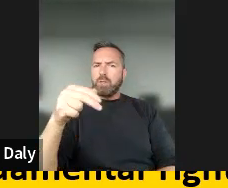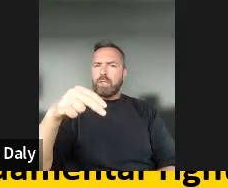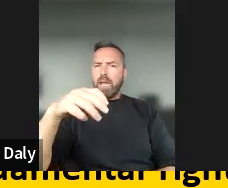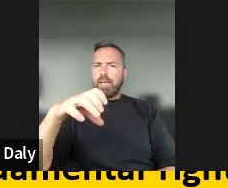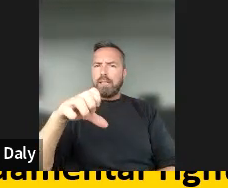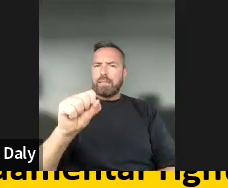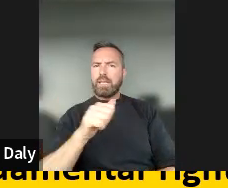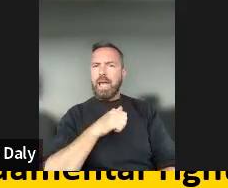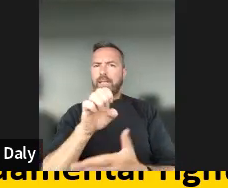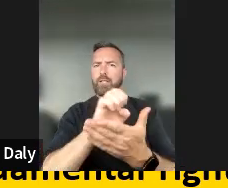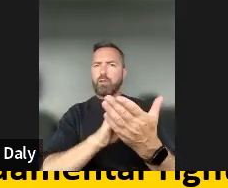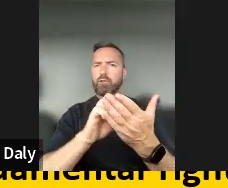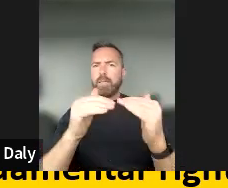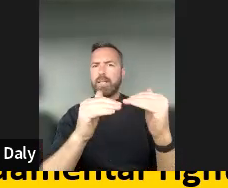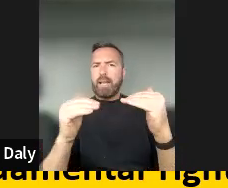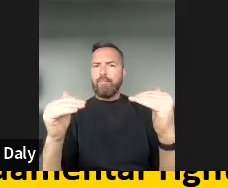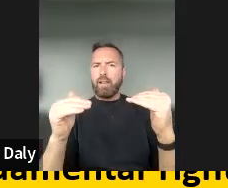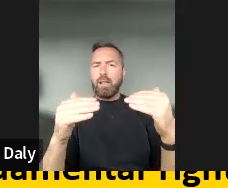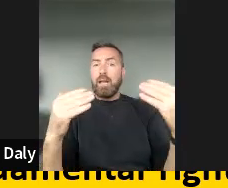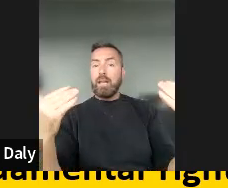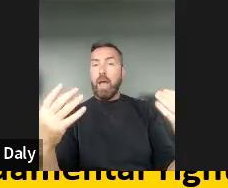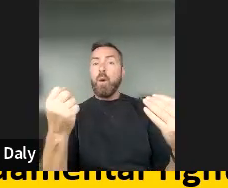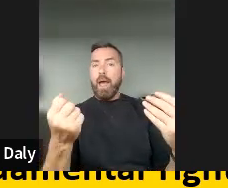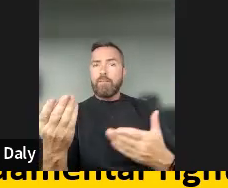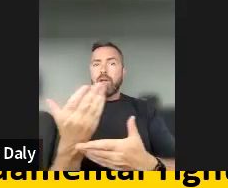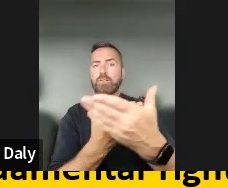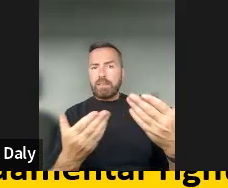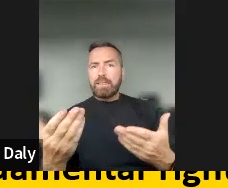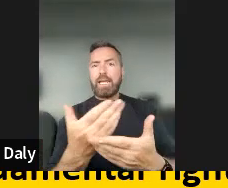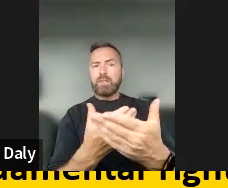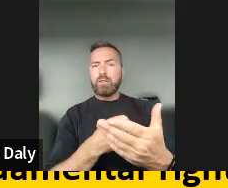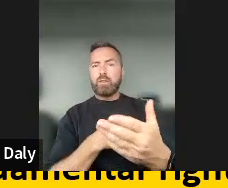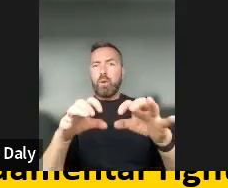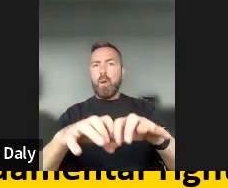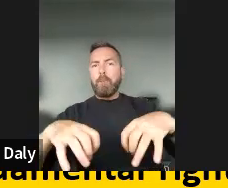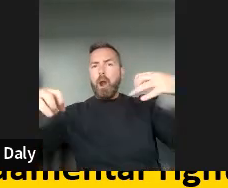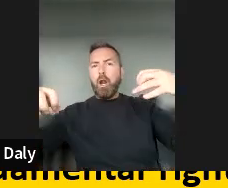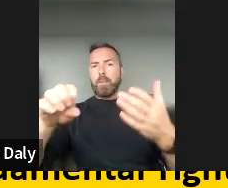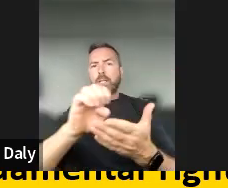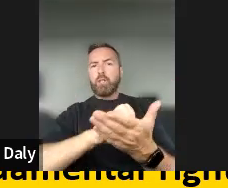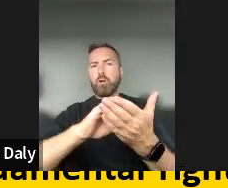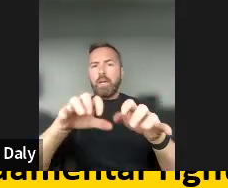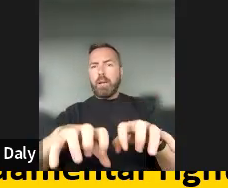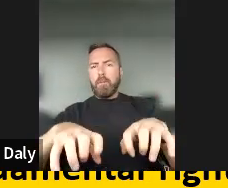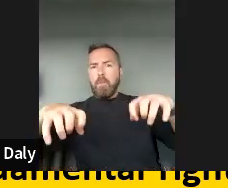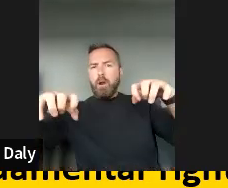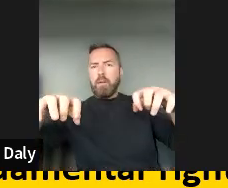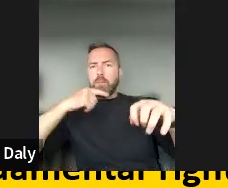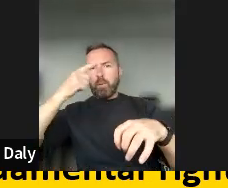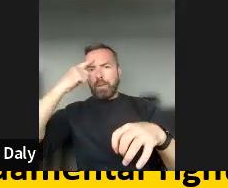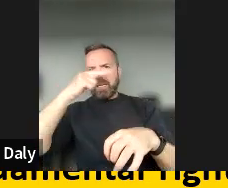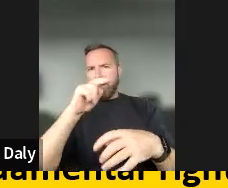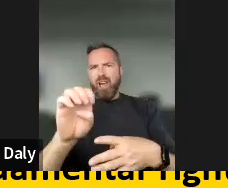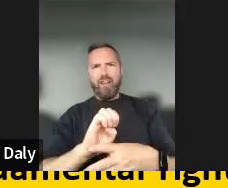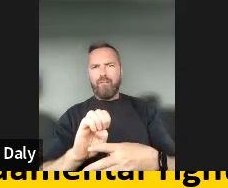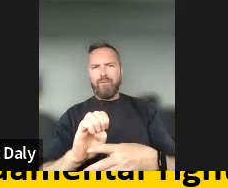consultations from the European Commission, petitions to the European Parliament, but we just think that these channels are not enough. We have